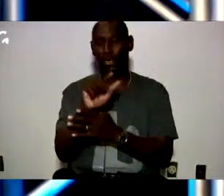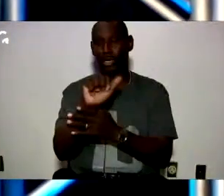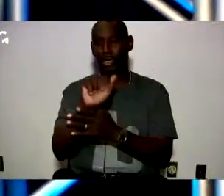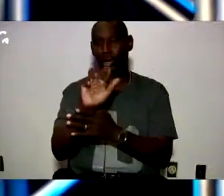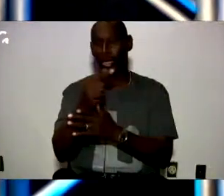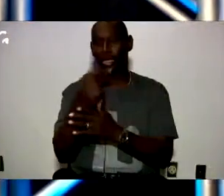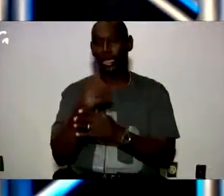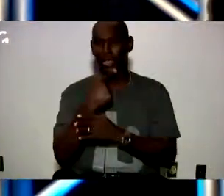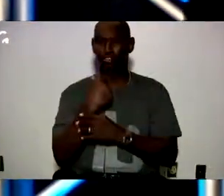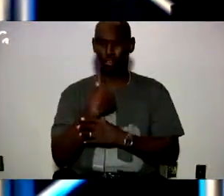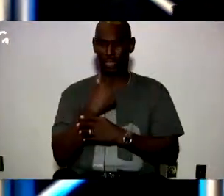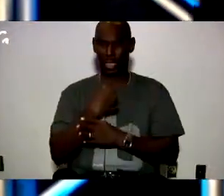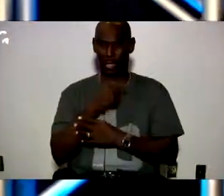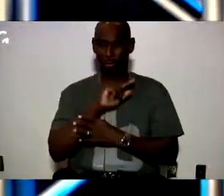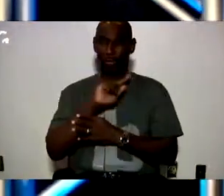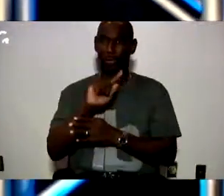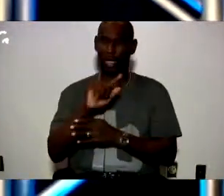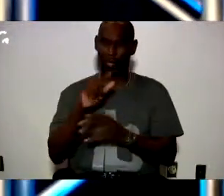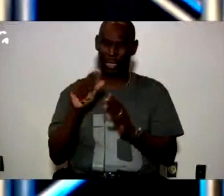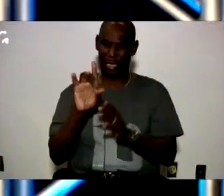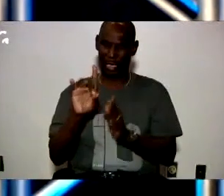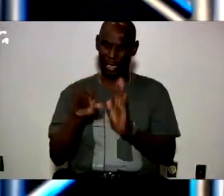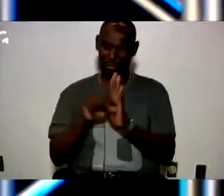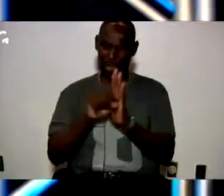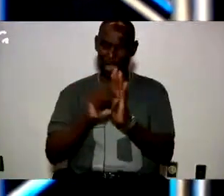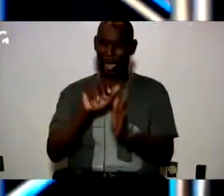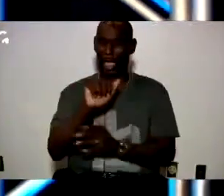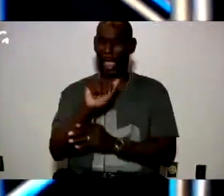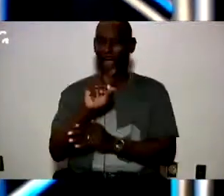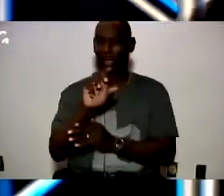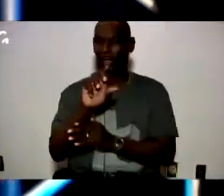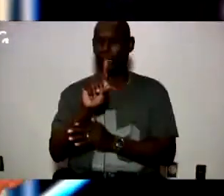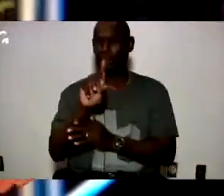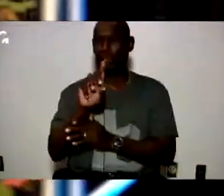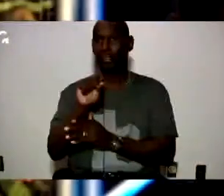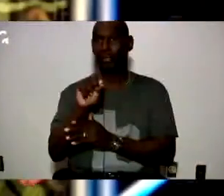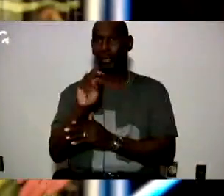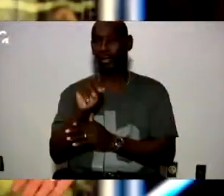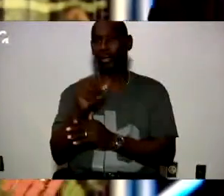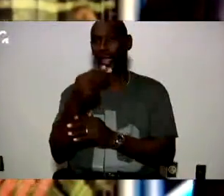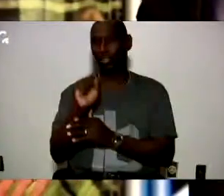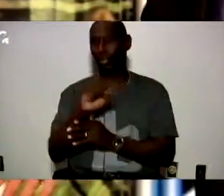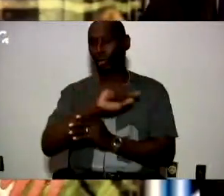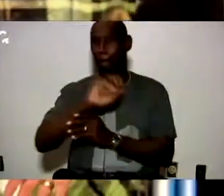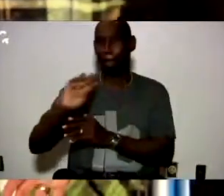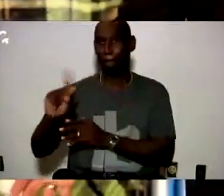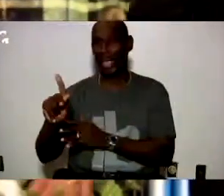that I was going from because in 8th grade I was at Adamson High School in 9th grade I went back to Griner Middle School